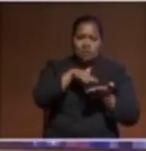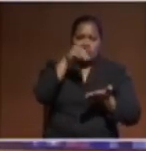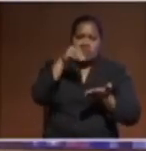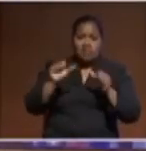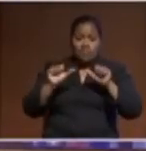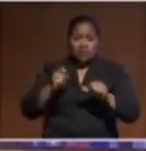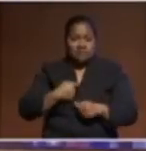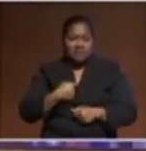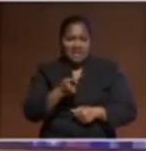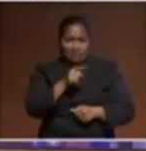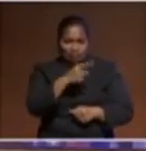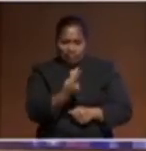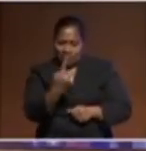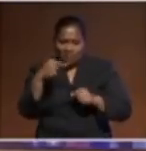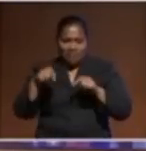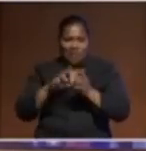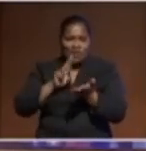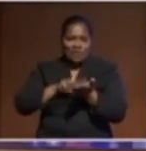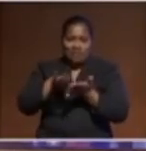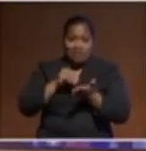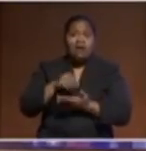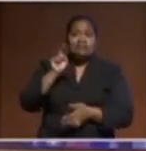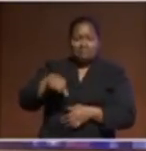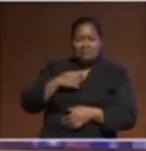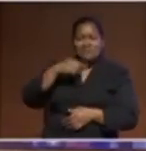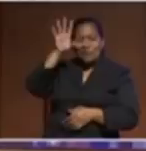Do you remember that? Oh, yes, I remember. He serenaded you, actually.